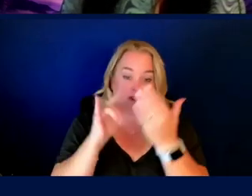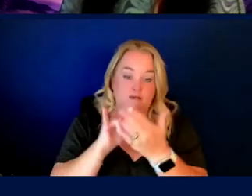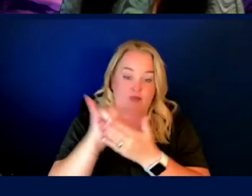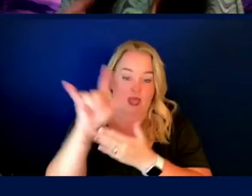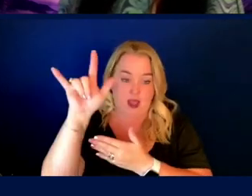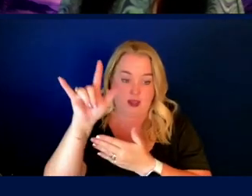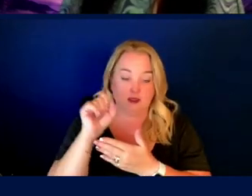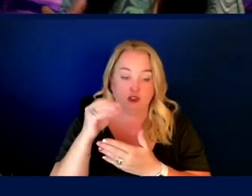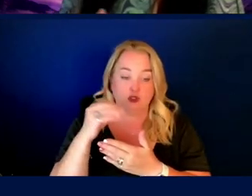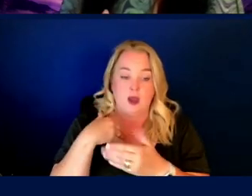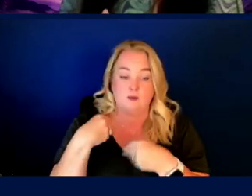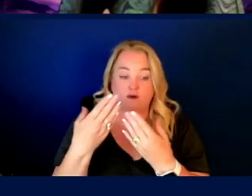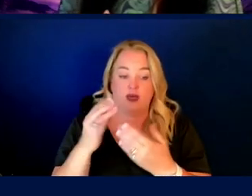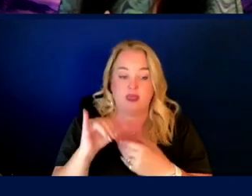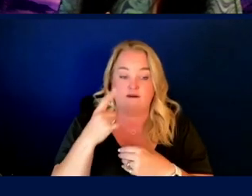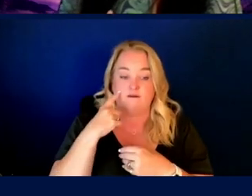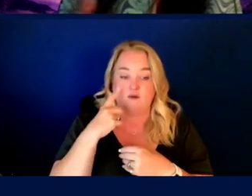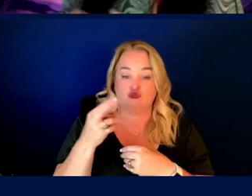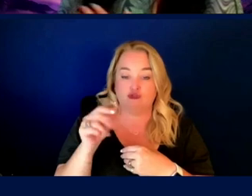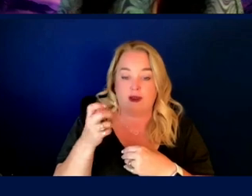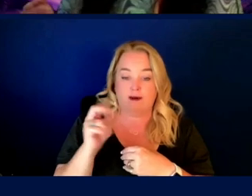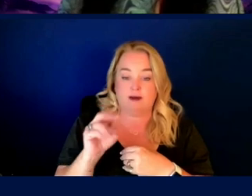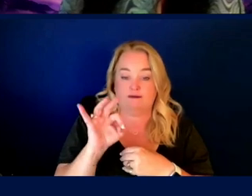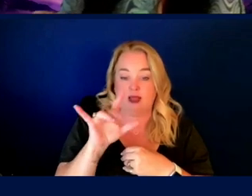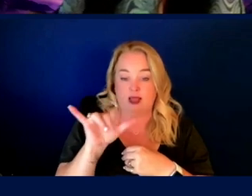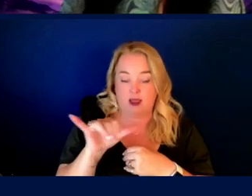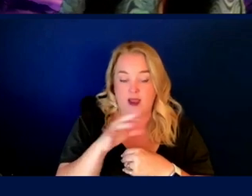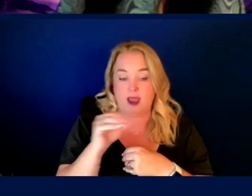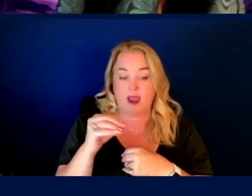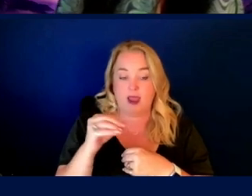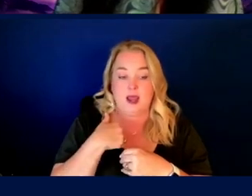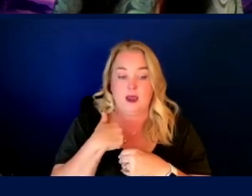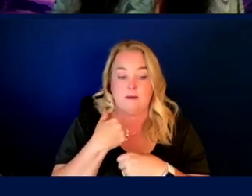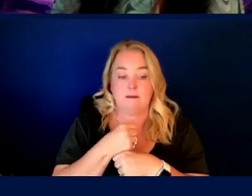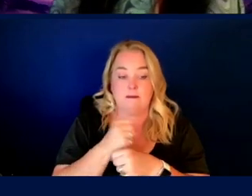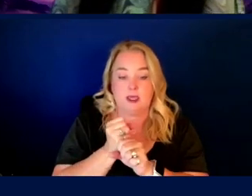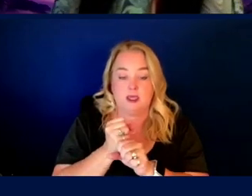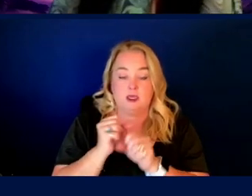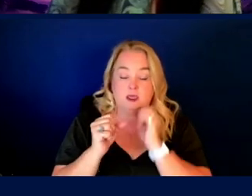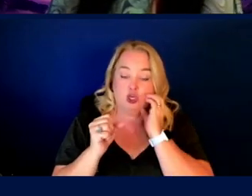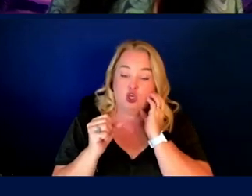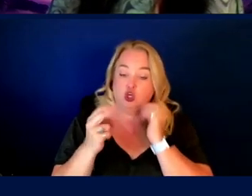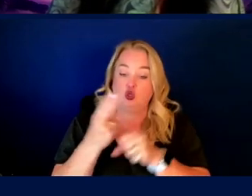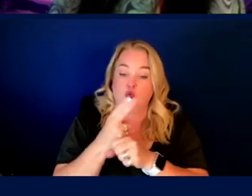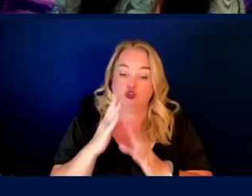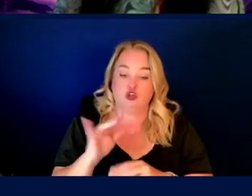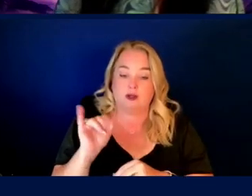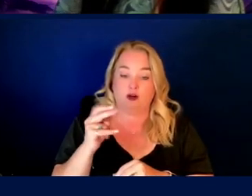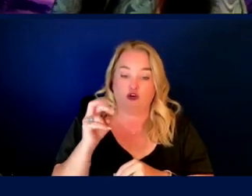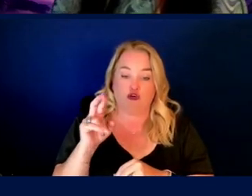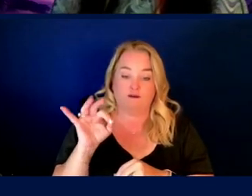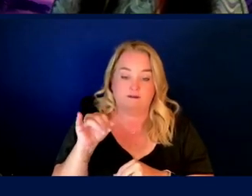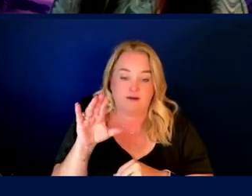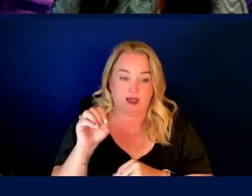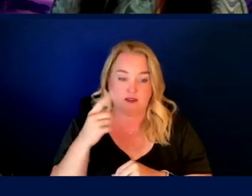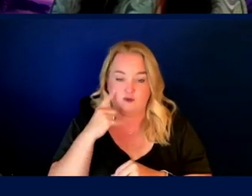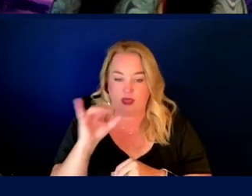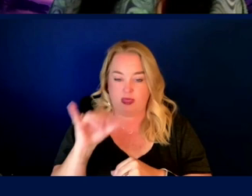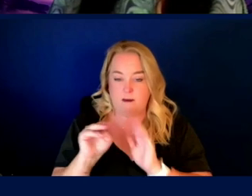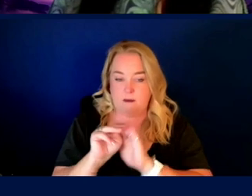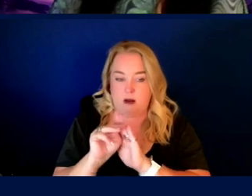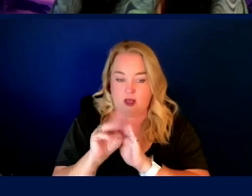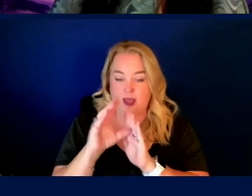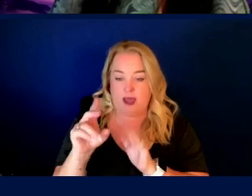provide that for the dragonfly mission. I'm also in the process of developing user interface to, uh, to support that sort of, uh, modeling and, uh,